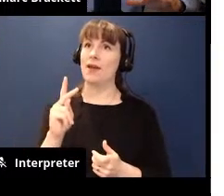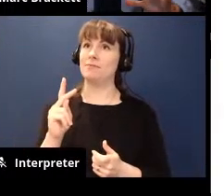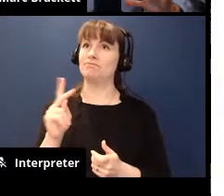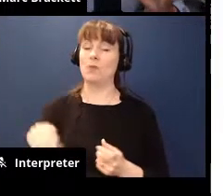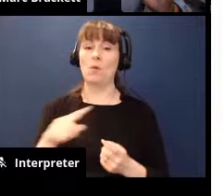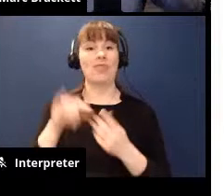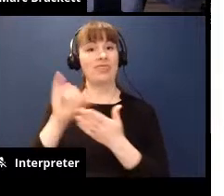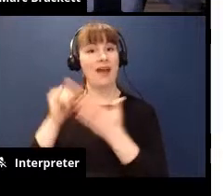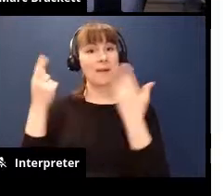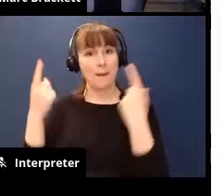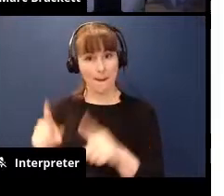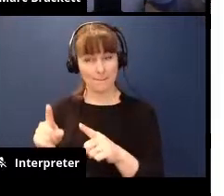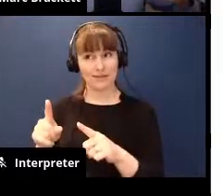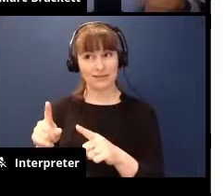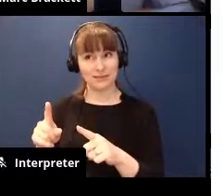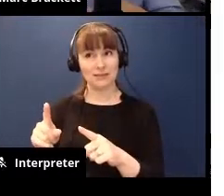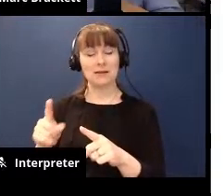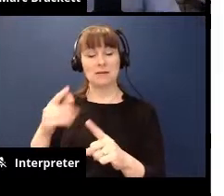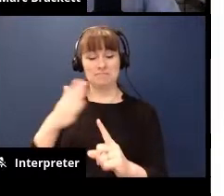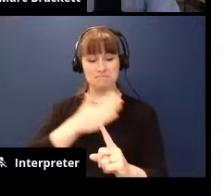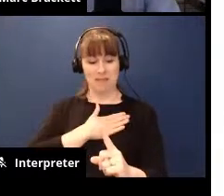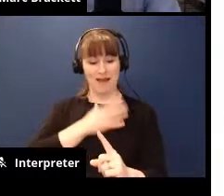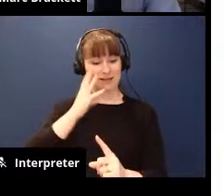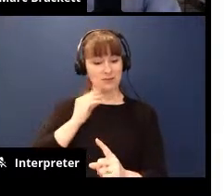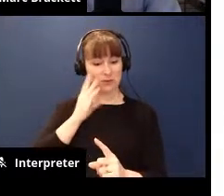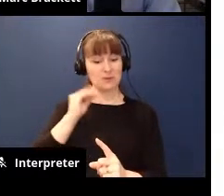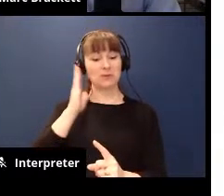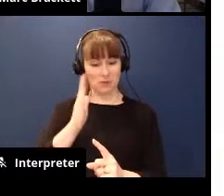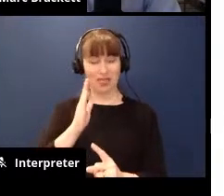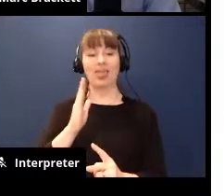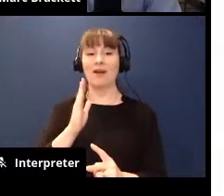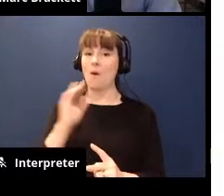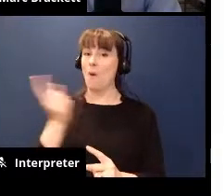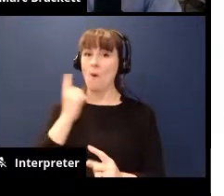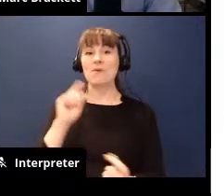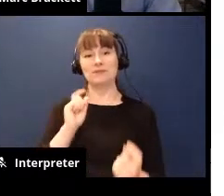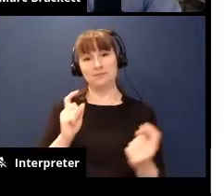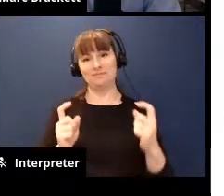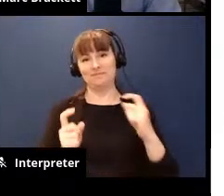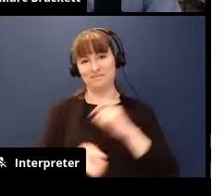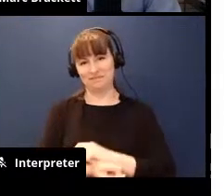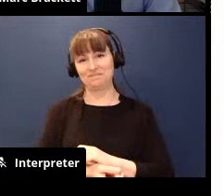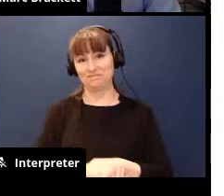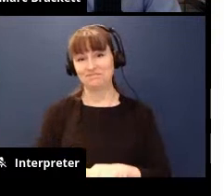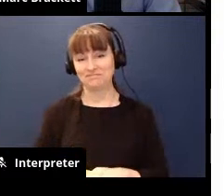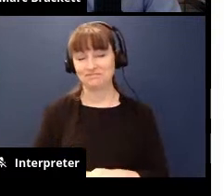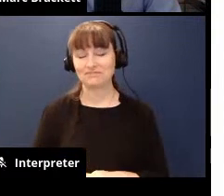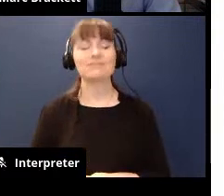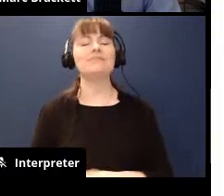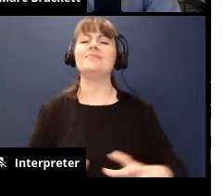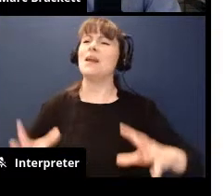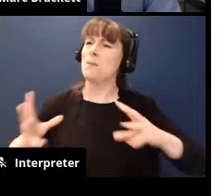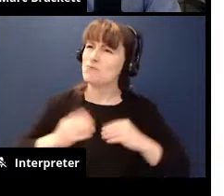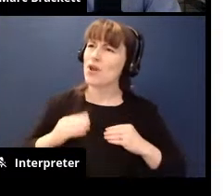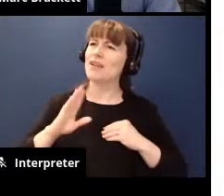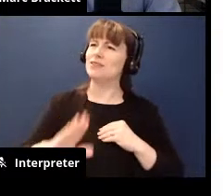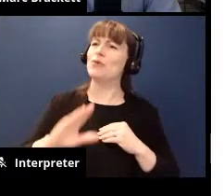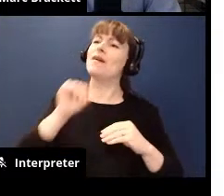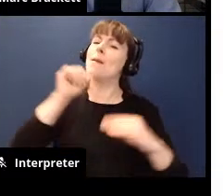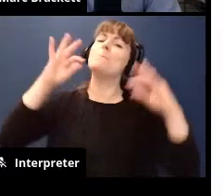that's going to be evolving for my life yeah i love it embrace and great embrace the imperfection